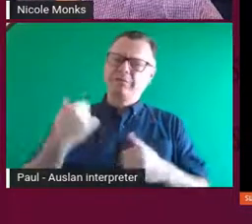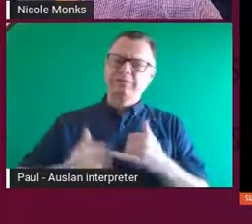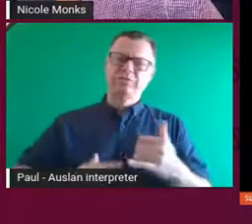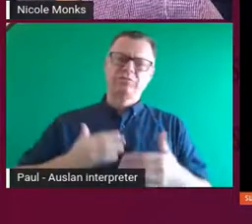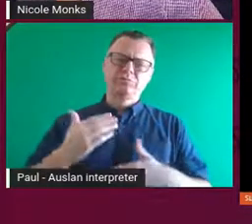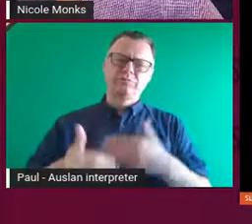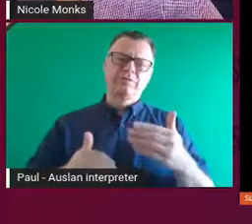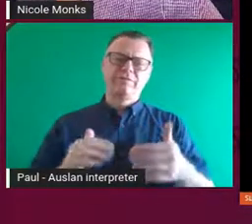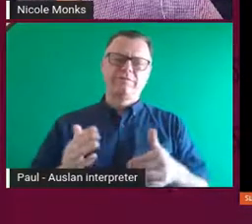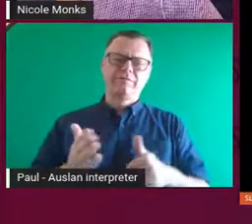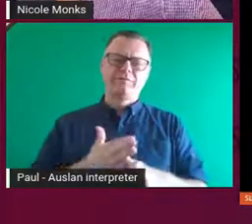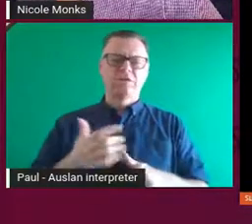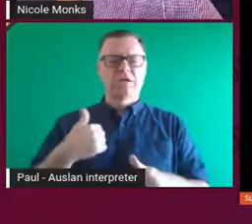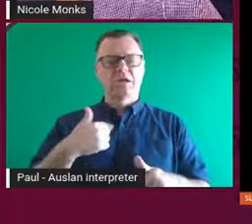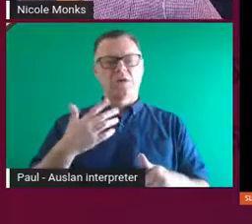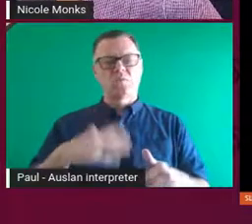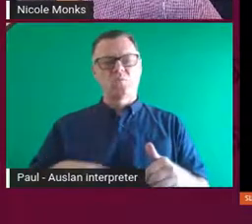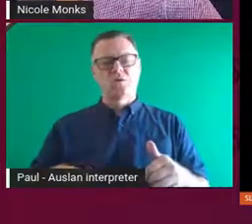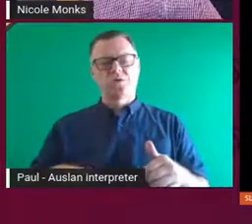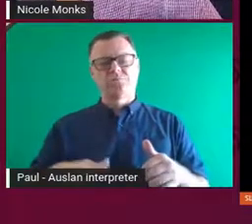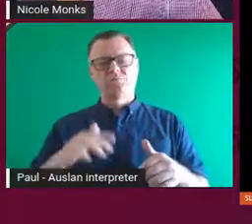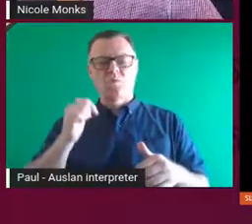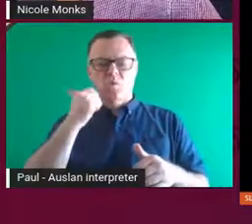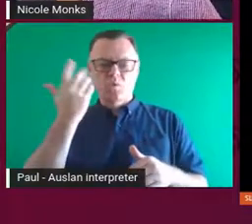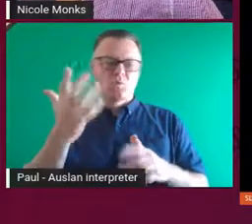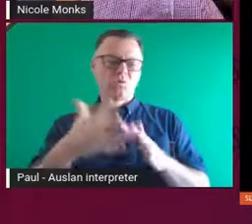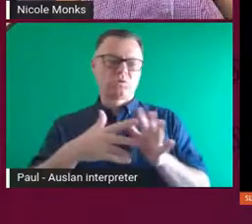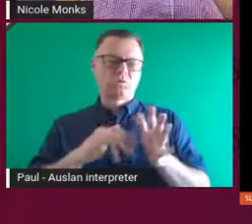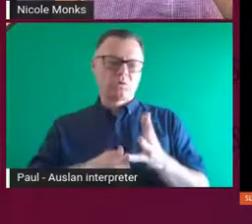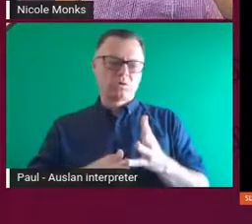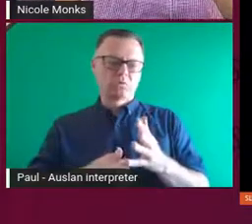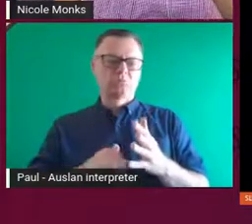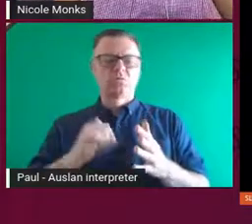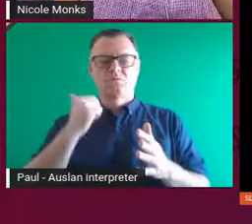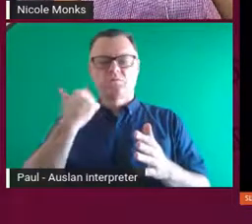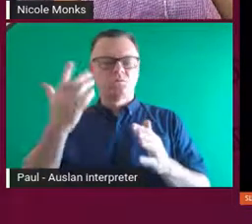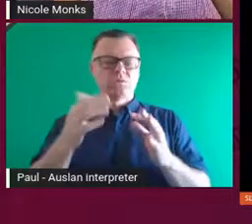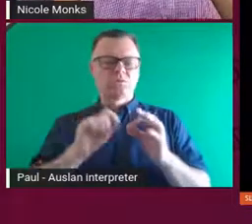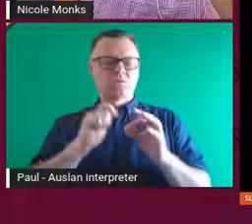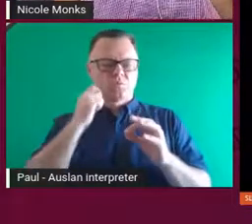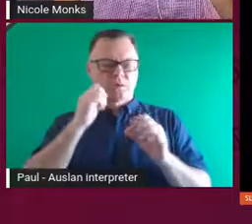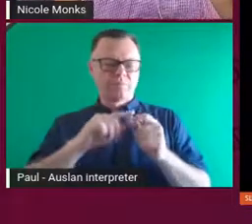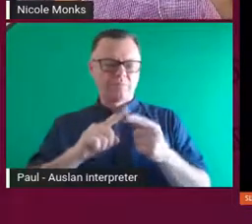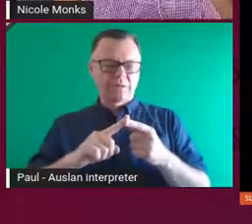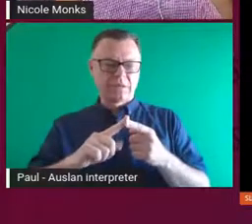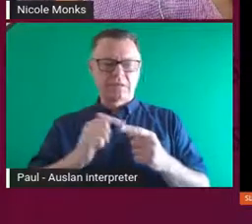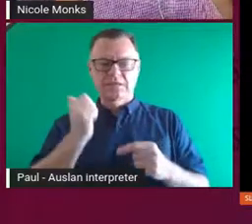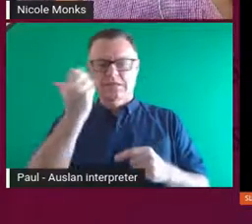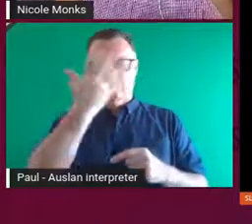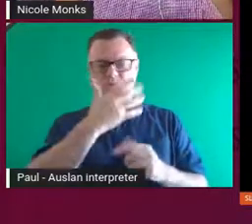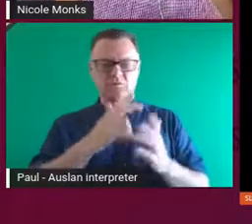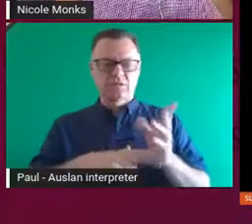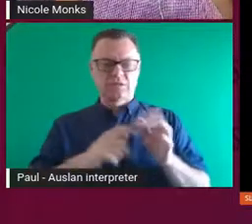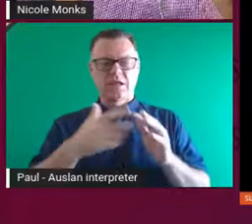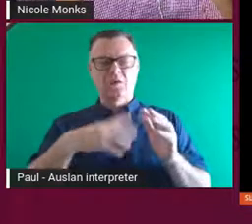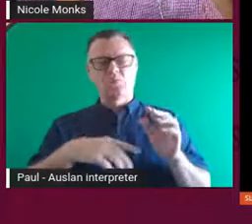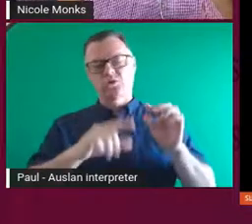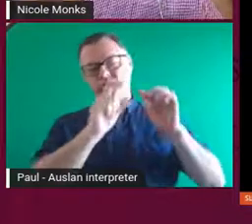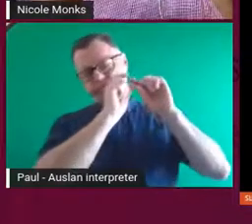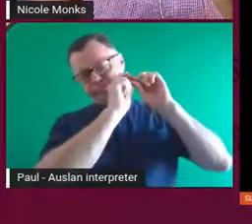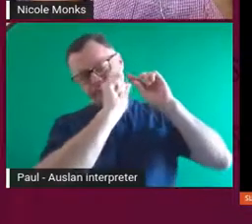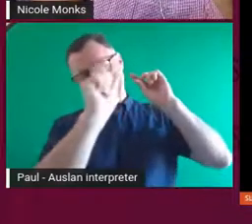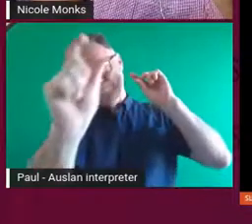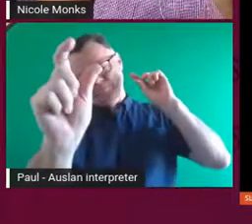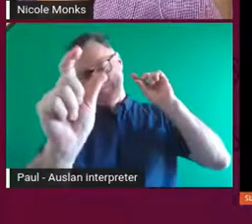I wanted to put always was, always will be Aboriginal land. And it was to go in the